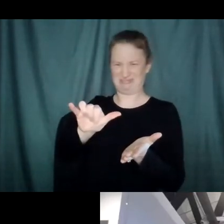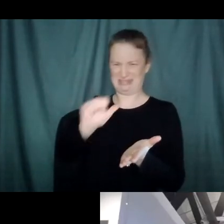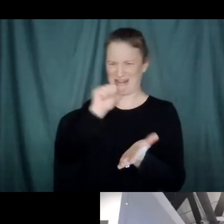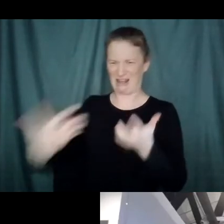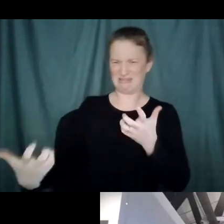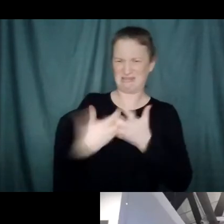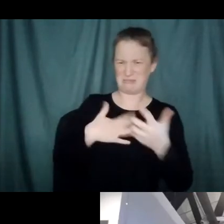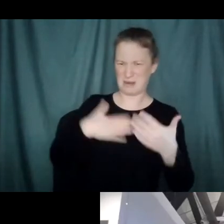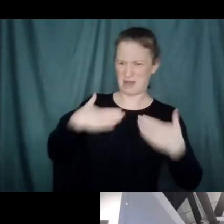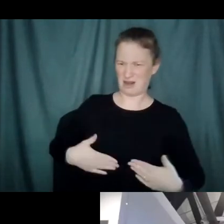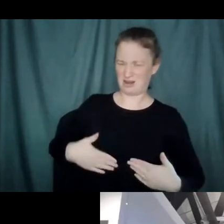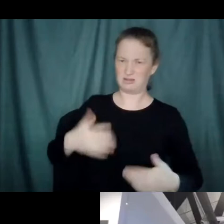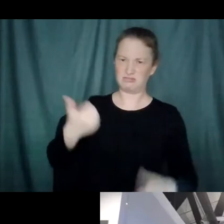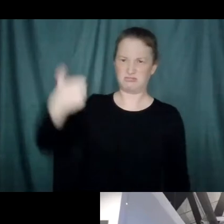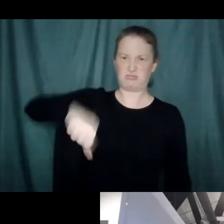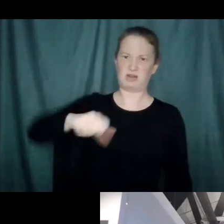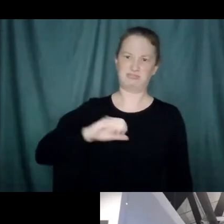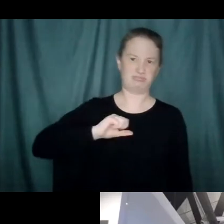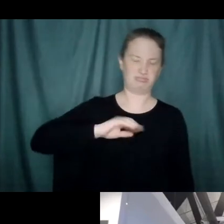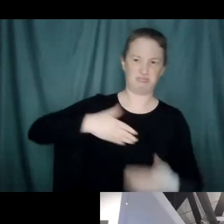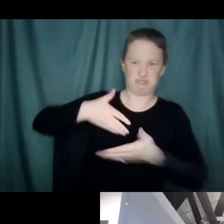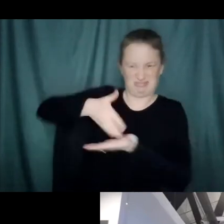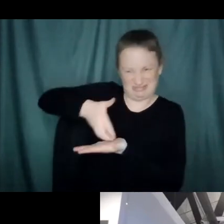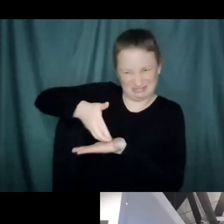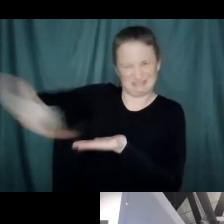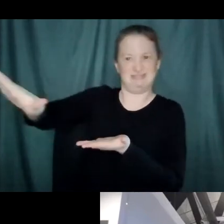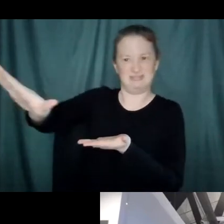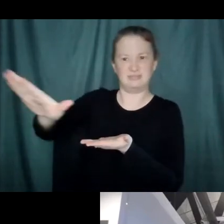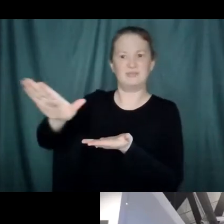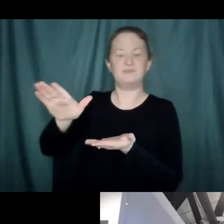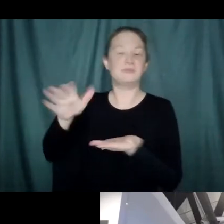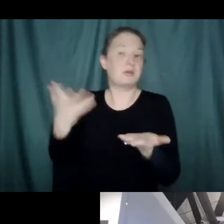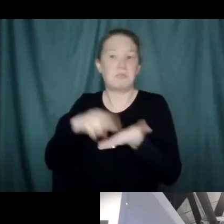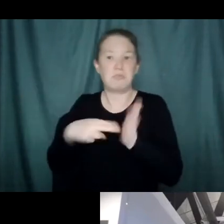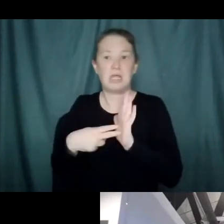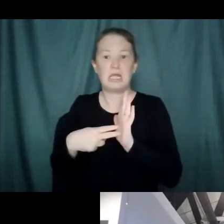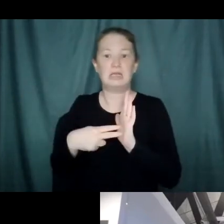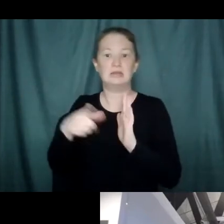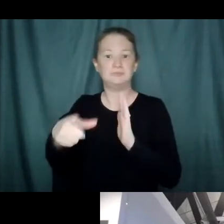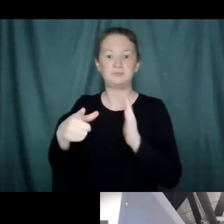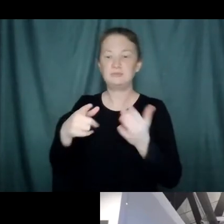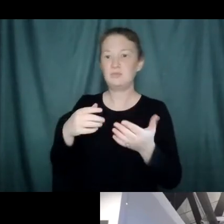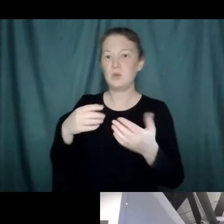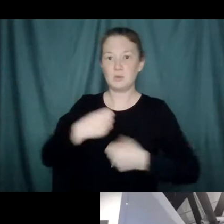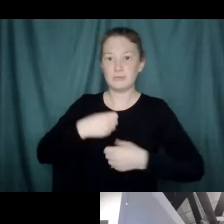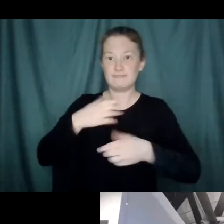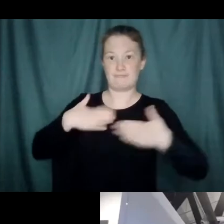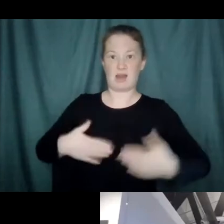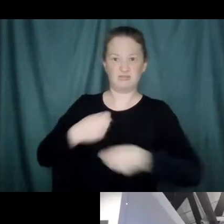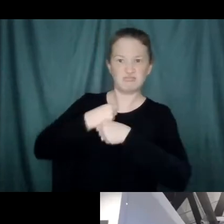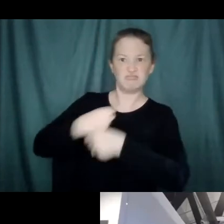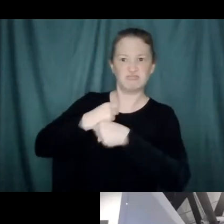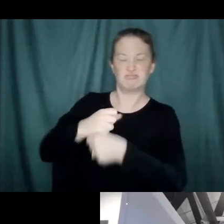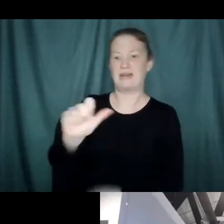reject it. That can mean a number of things. It can mean that you form antibodies against it, persistent